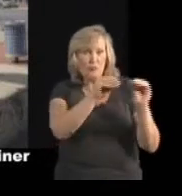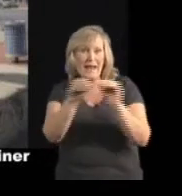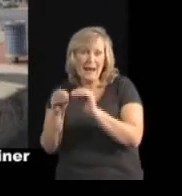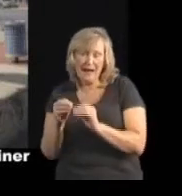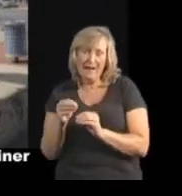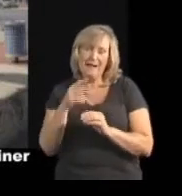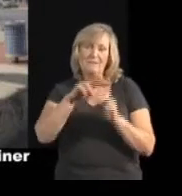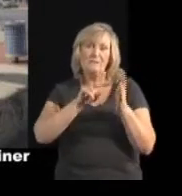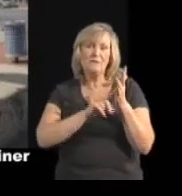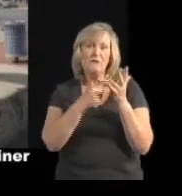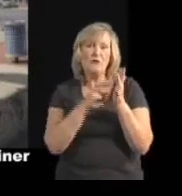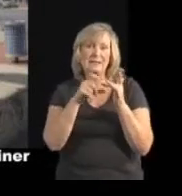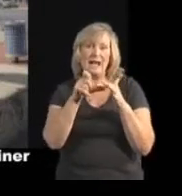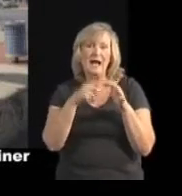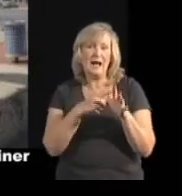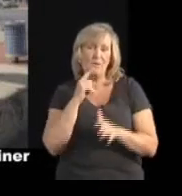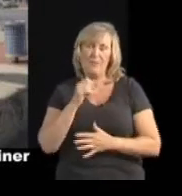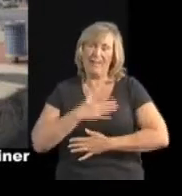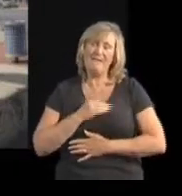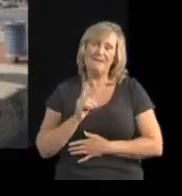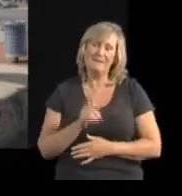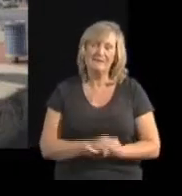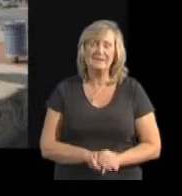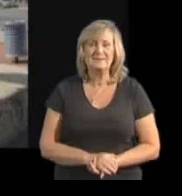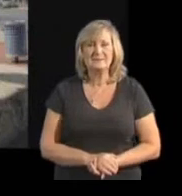be a dolphin tailoring in Florida.